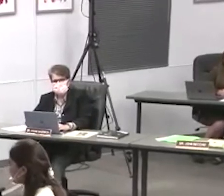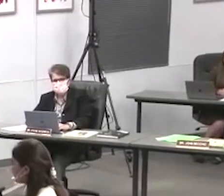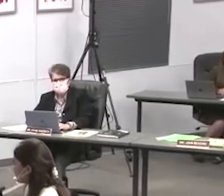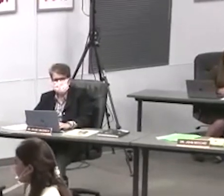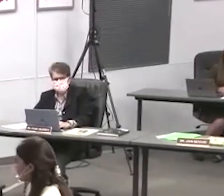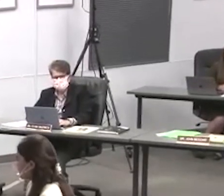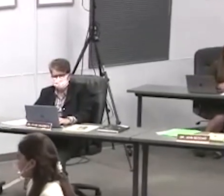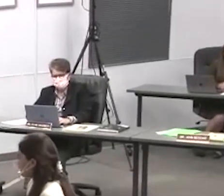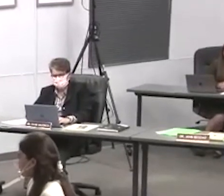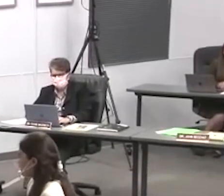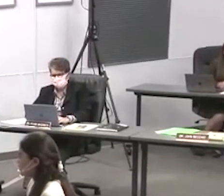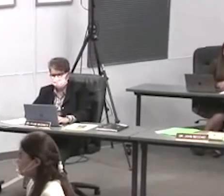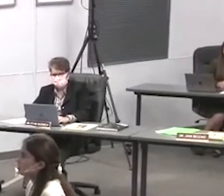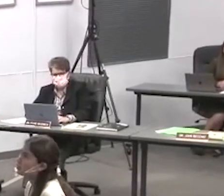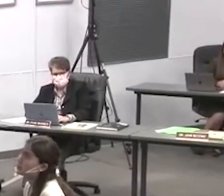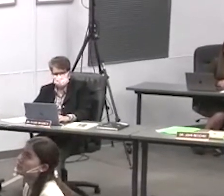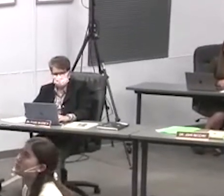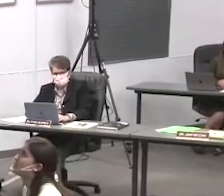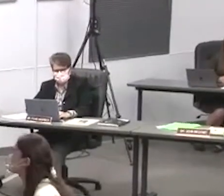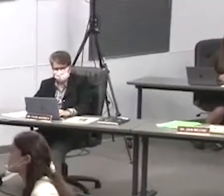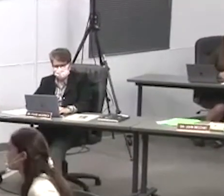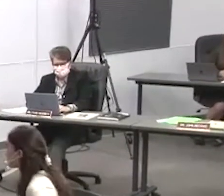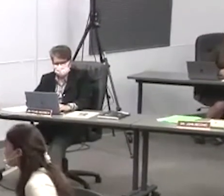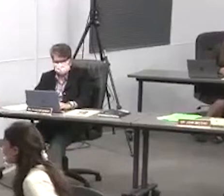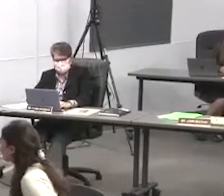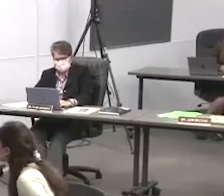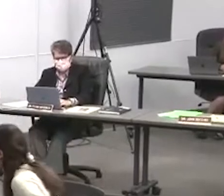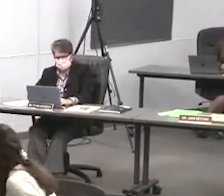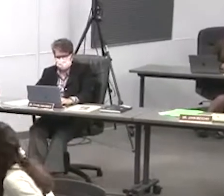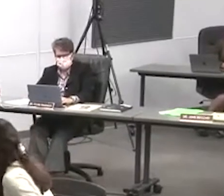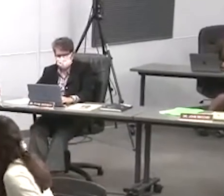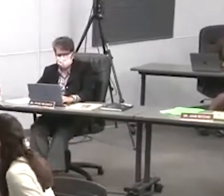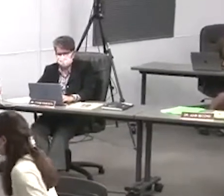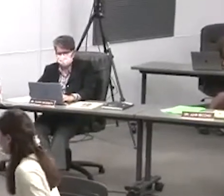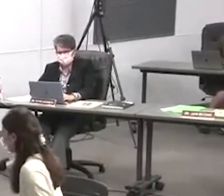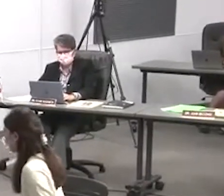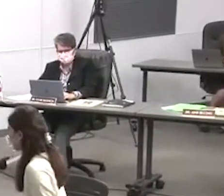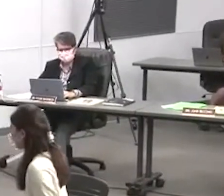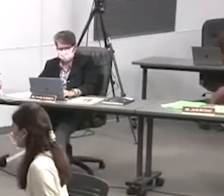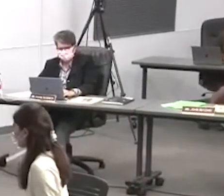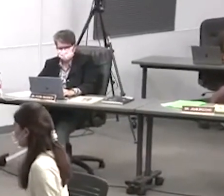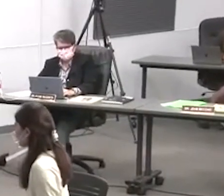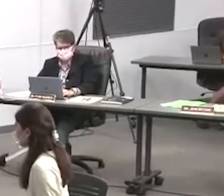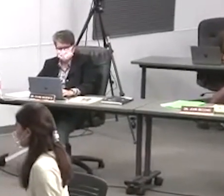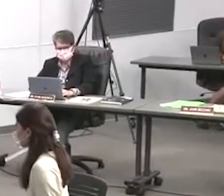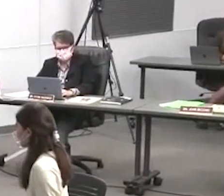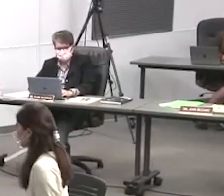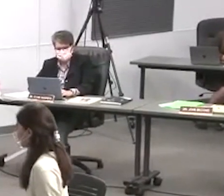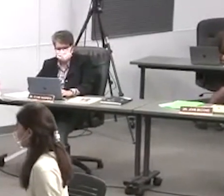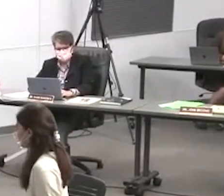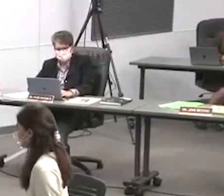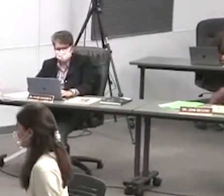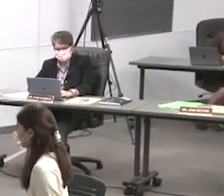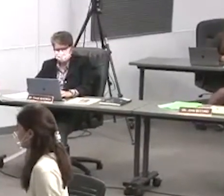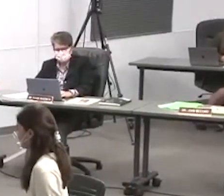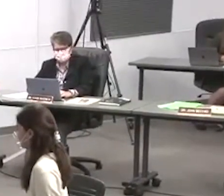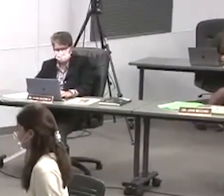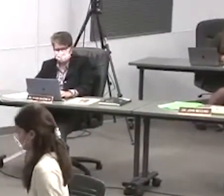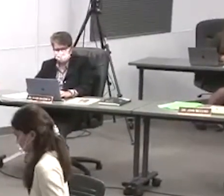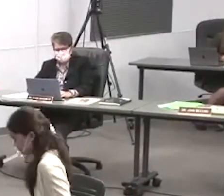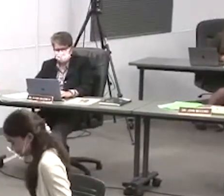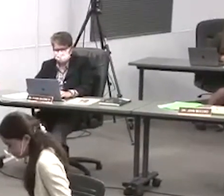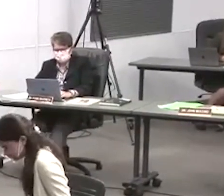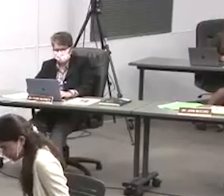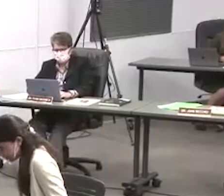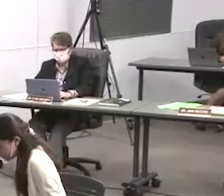tells me the things that ought to be told you please don't think that it's not true no emily you stick to it i'm glad you said those things